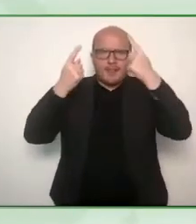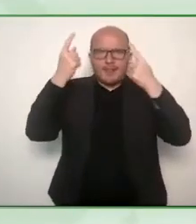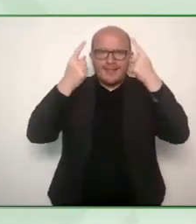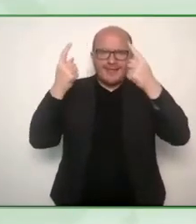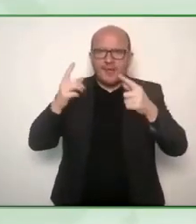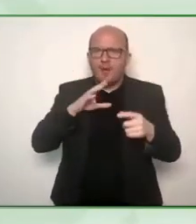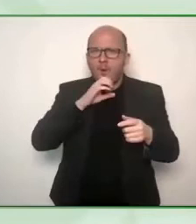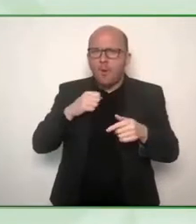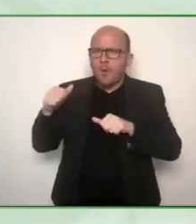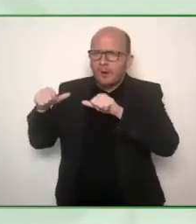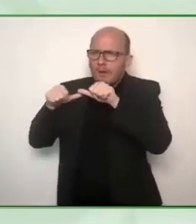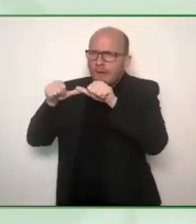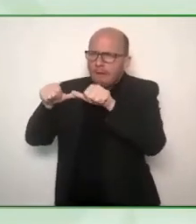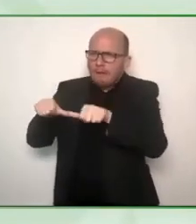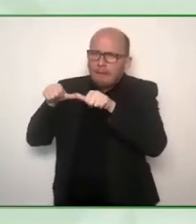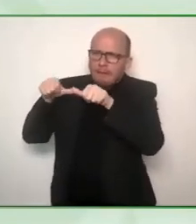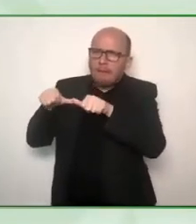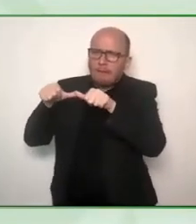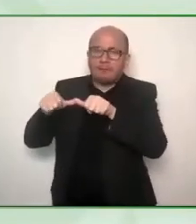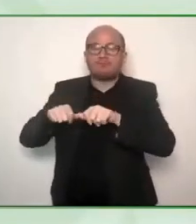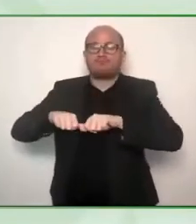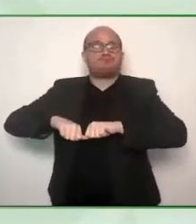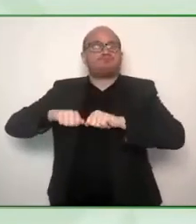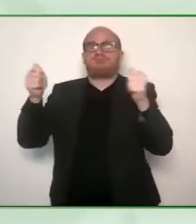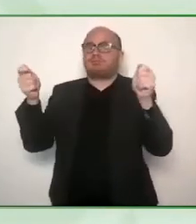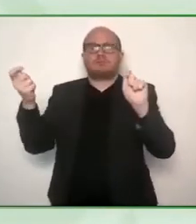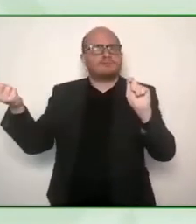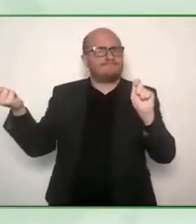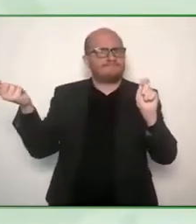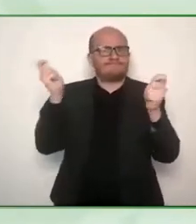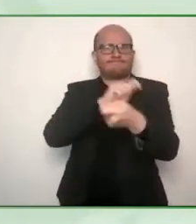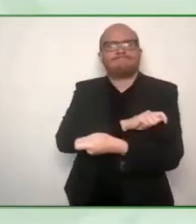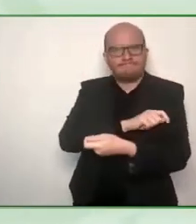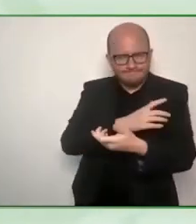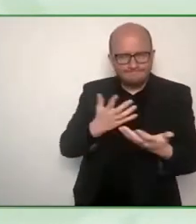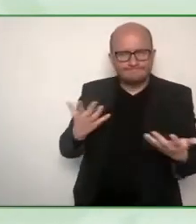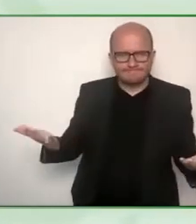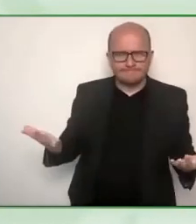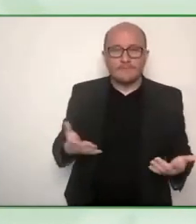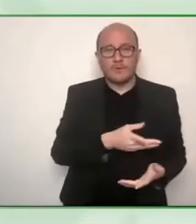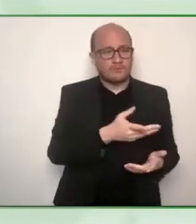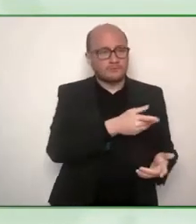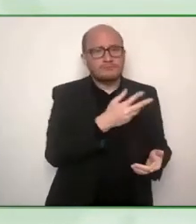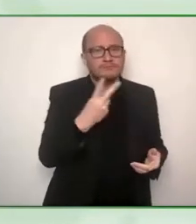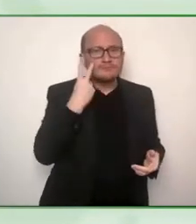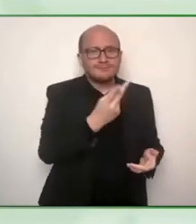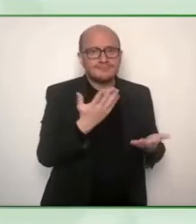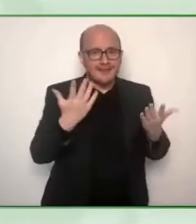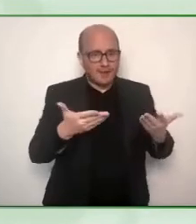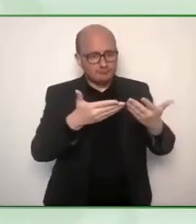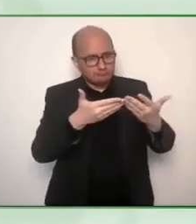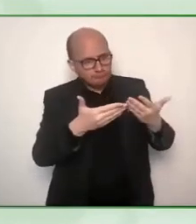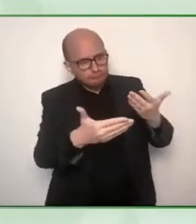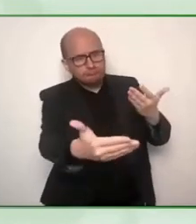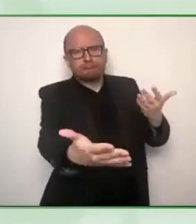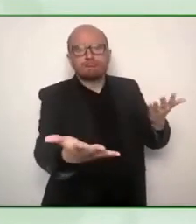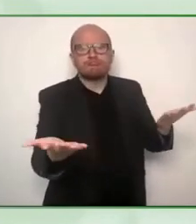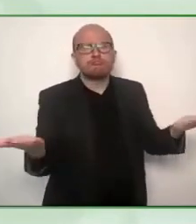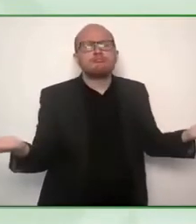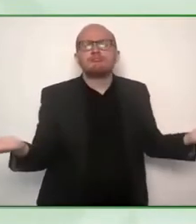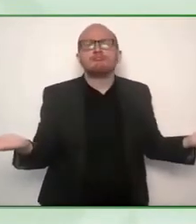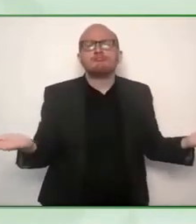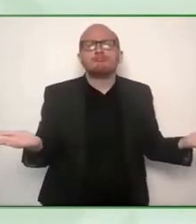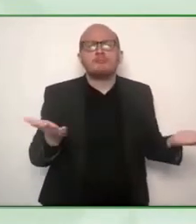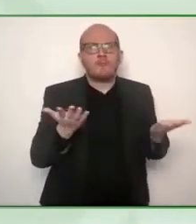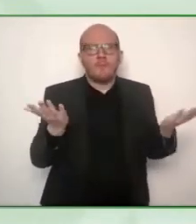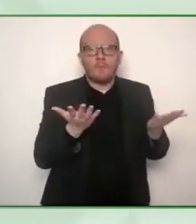now for you that are going to impact people with disabilities going forward not only positively but also